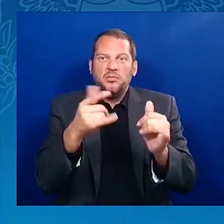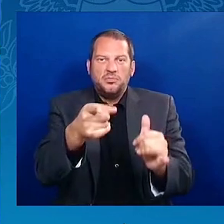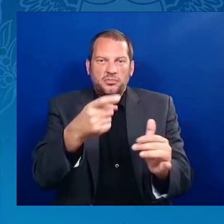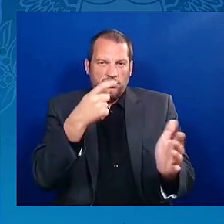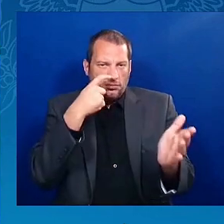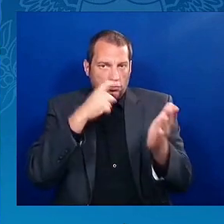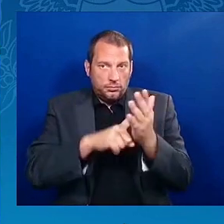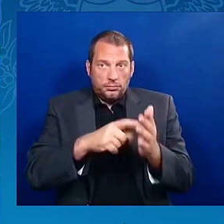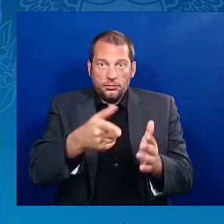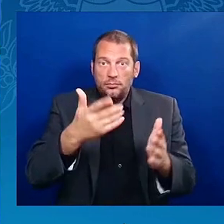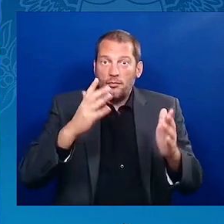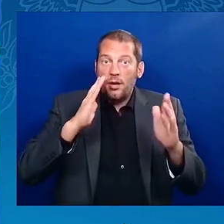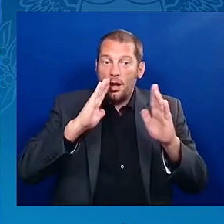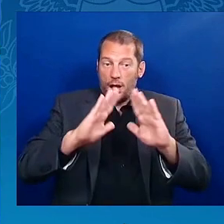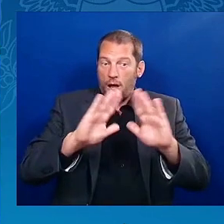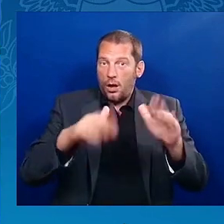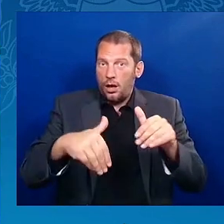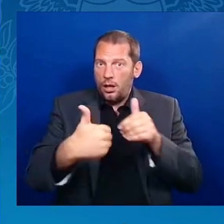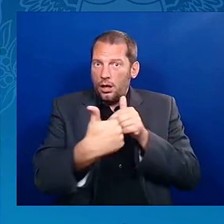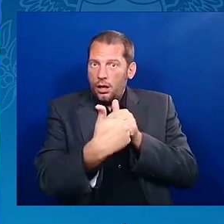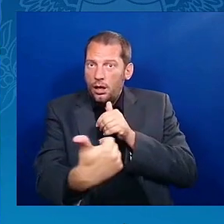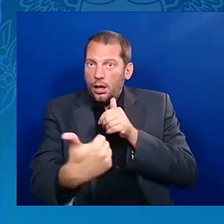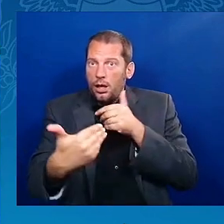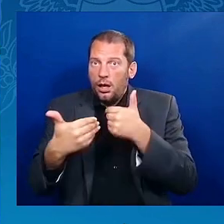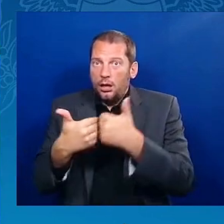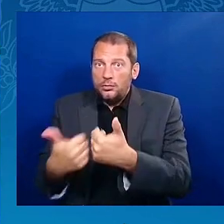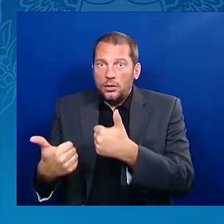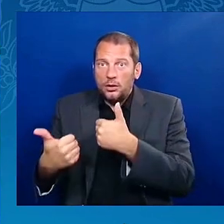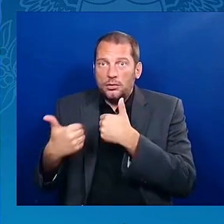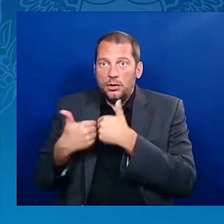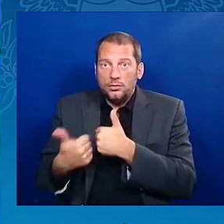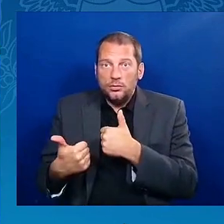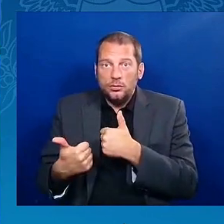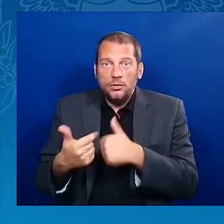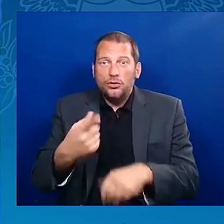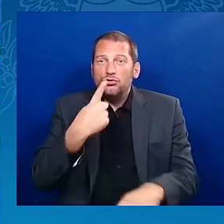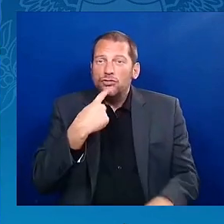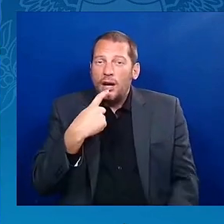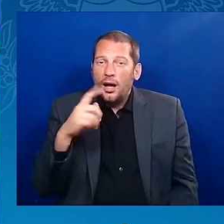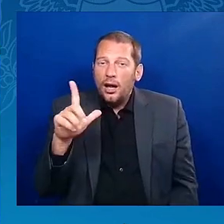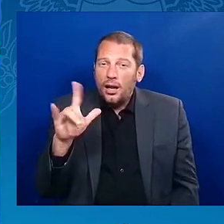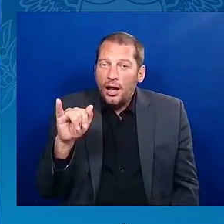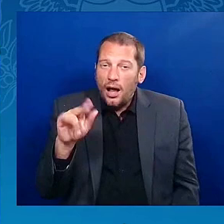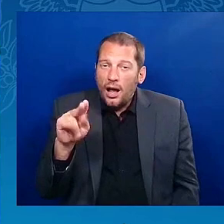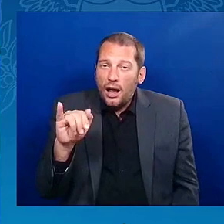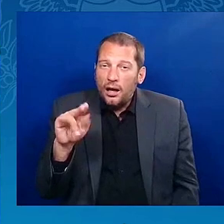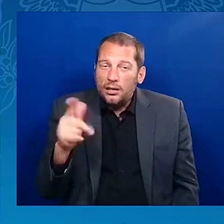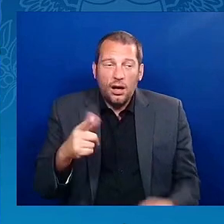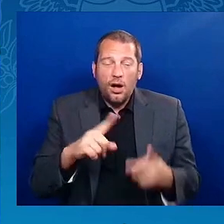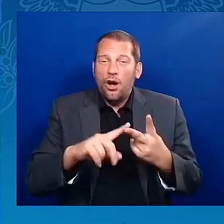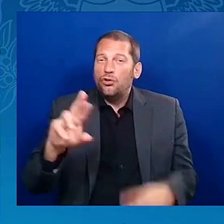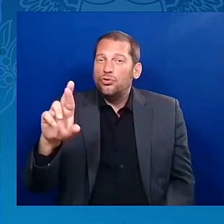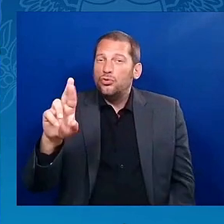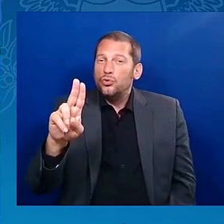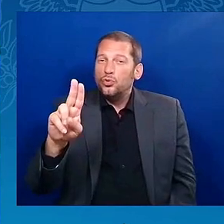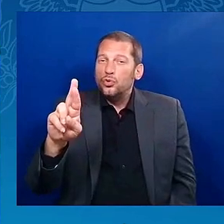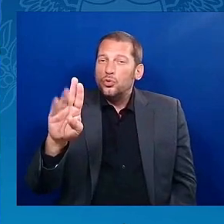where in so many black cities in particular, they would build freeways straight through the neighborhood,